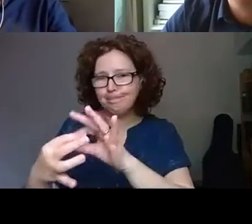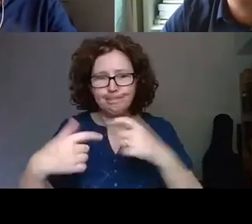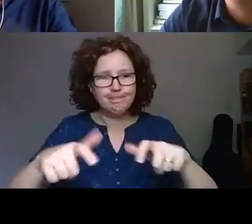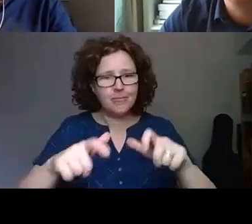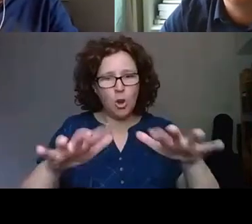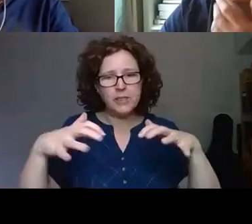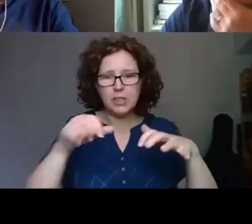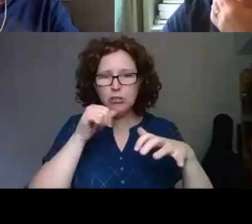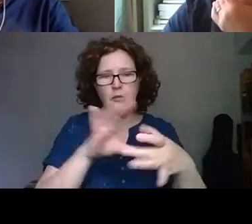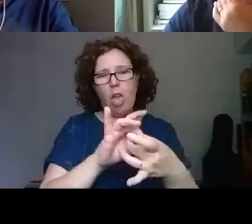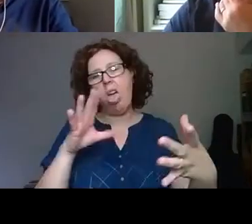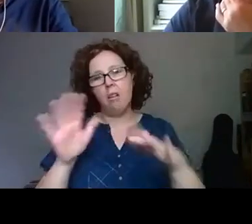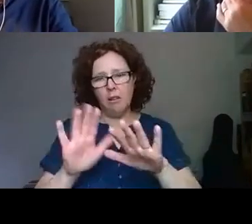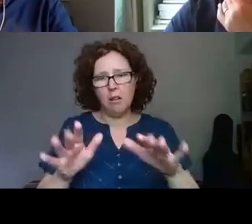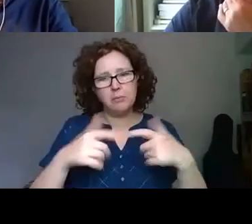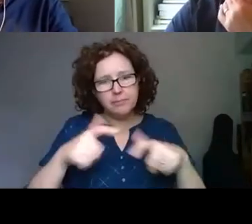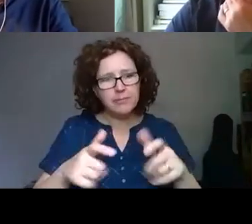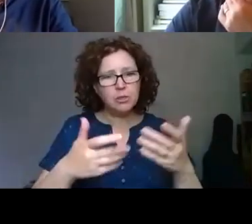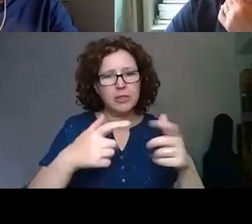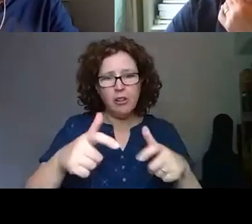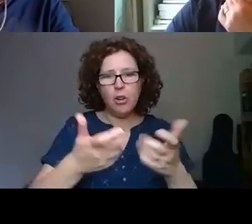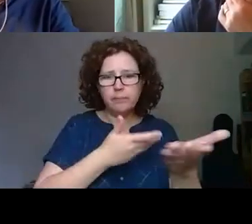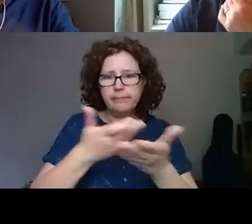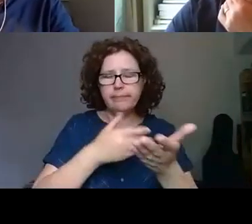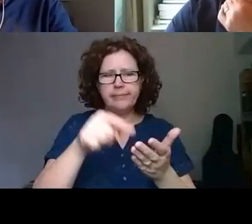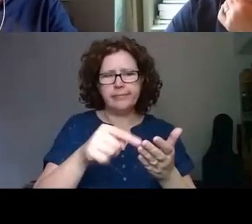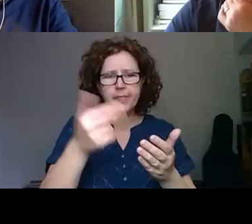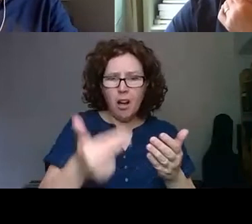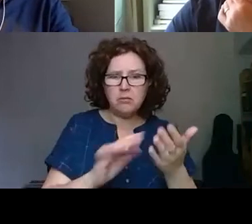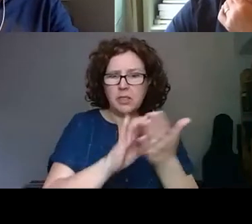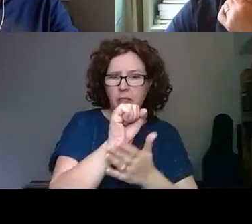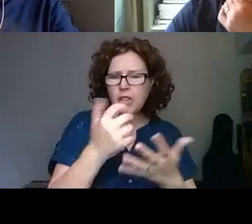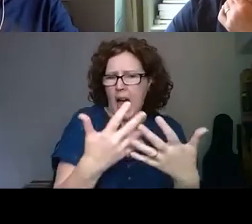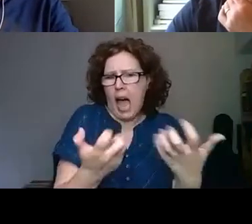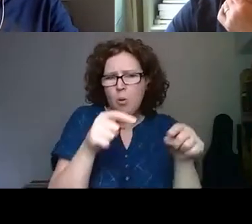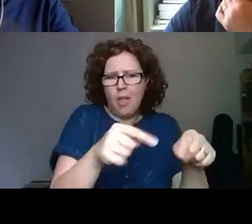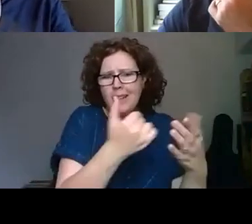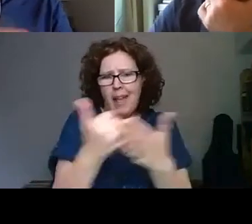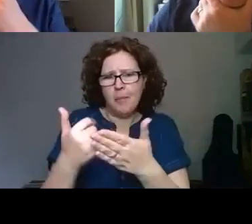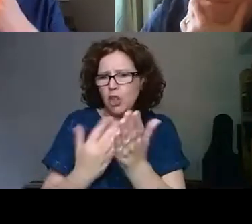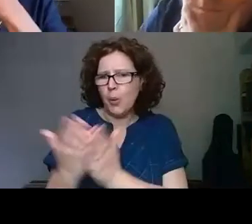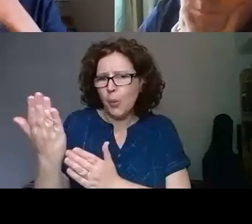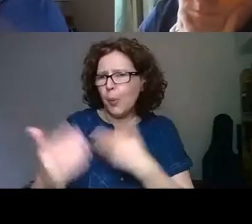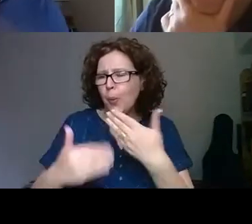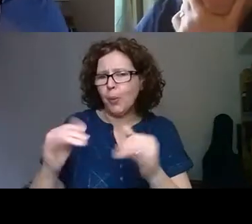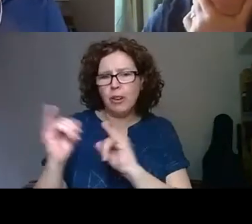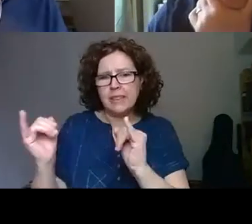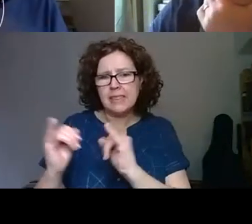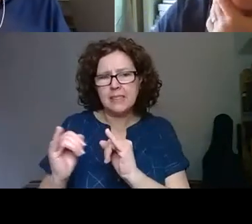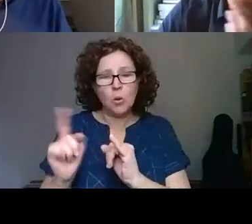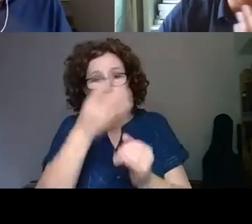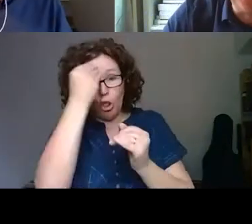how arts and culture could respond to times of crisis, and what we can learn from culture.